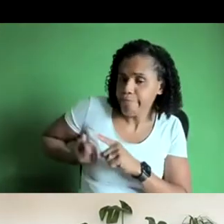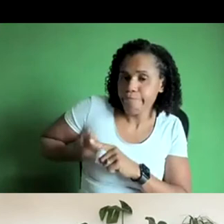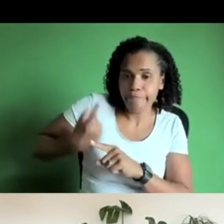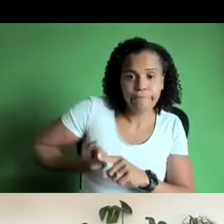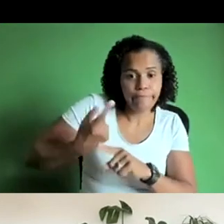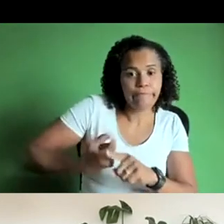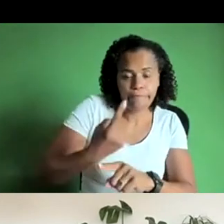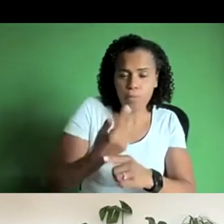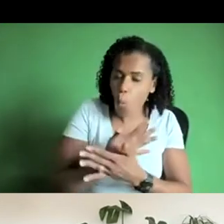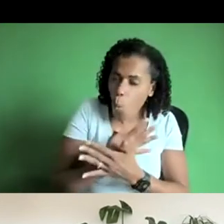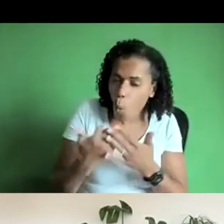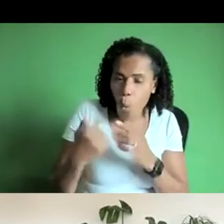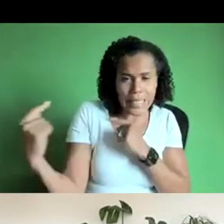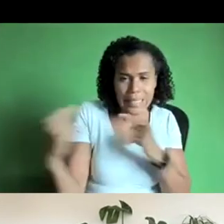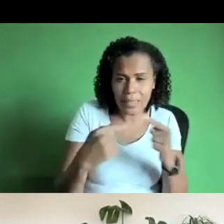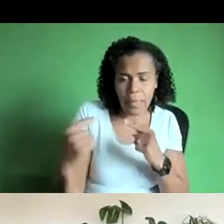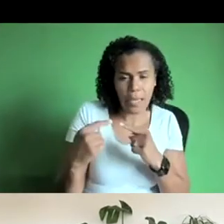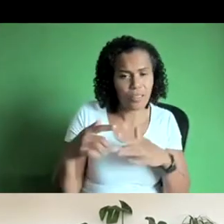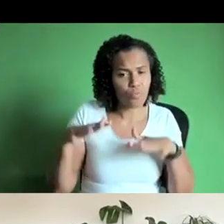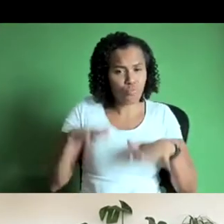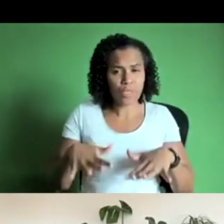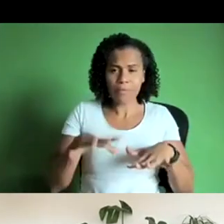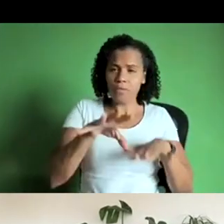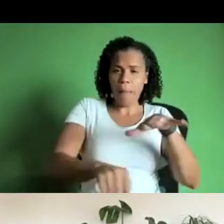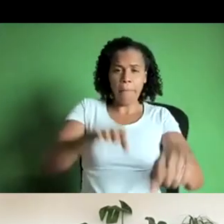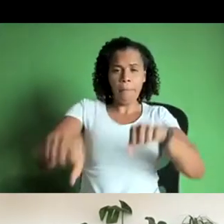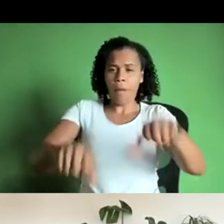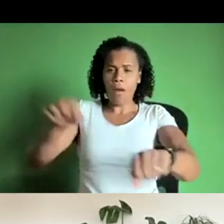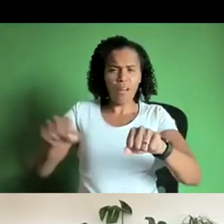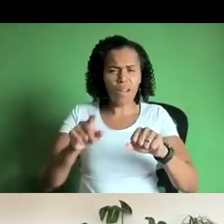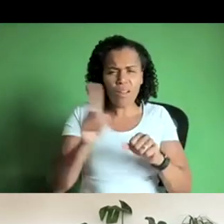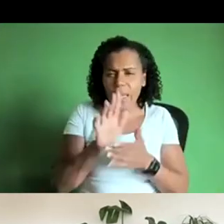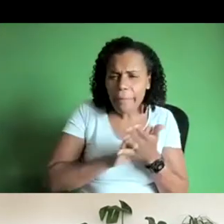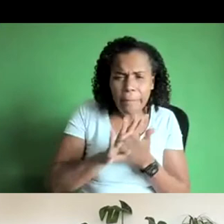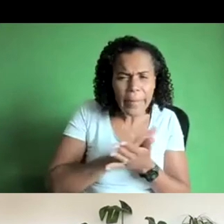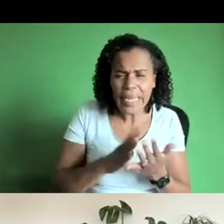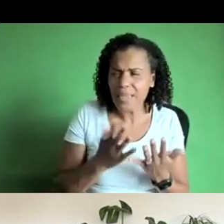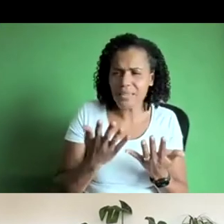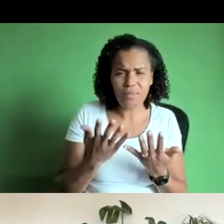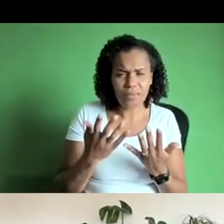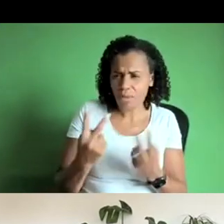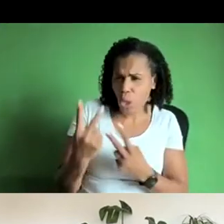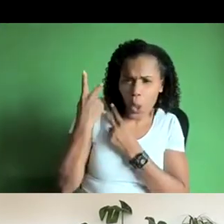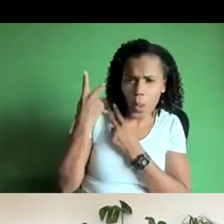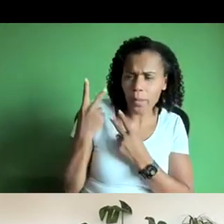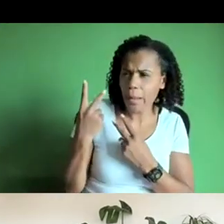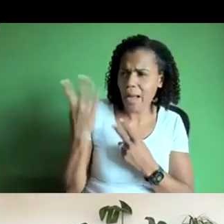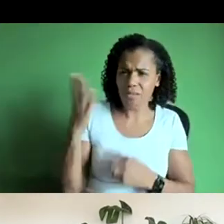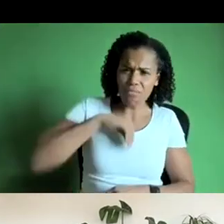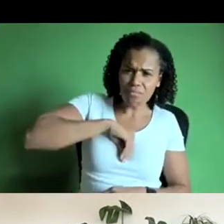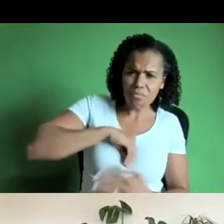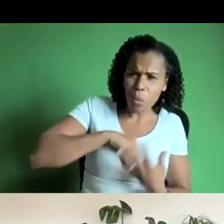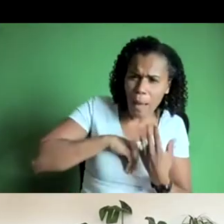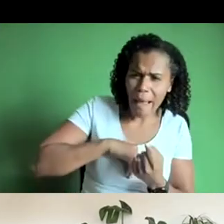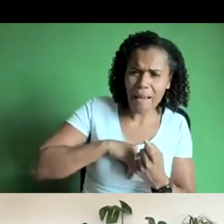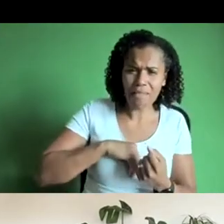empire what does it actually mean in today's modern society what does it represent now you know does it mean anything